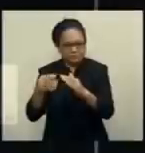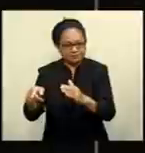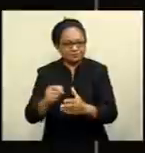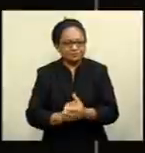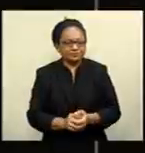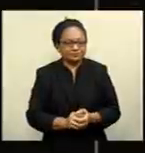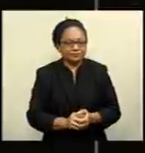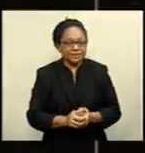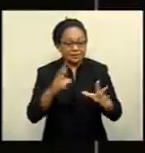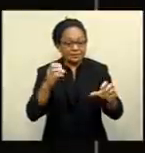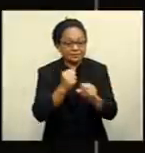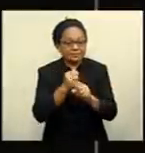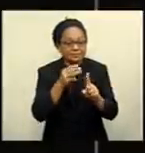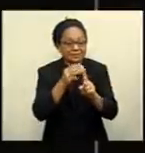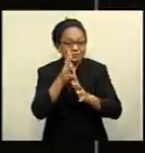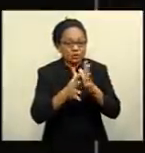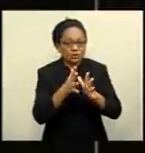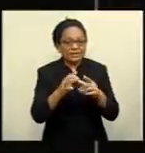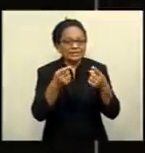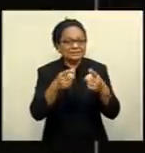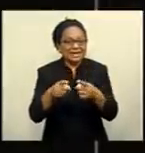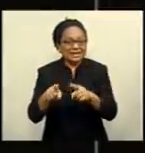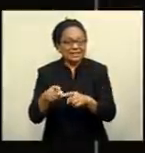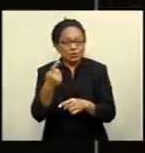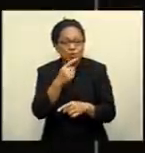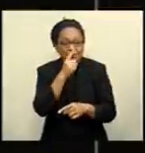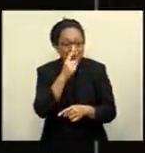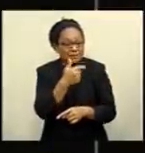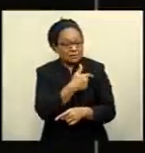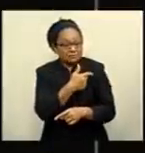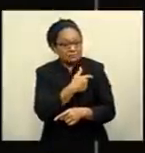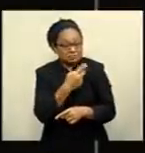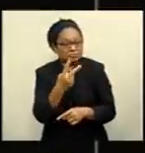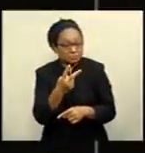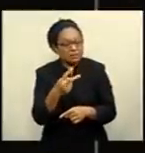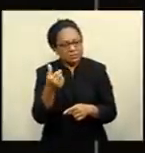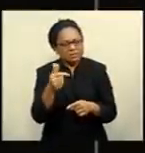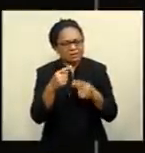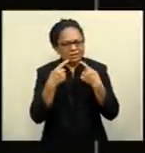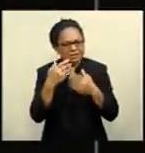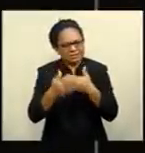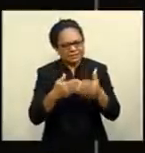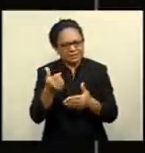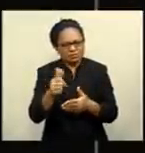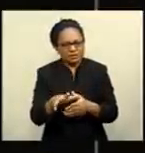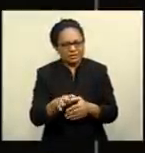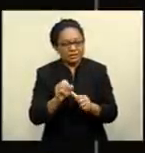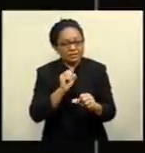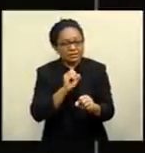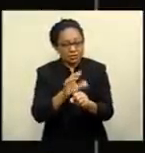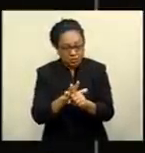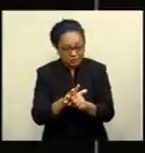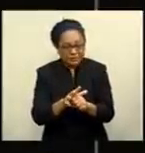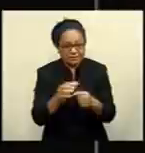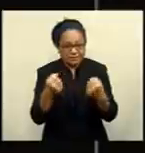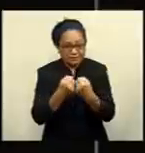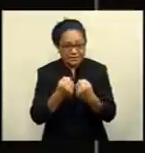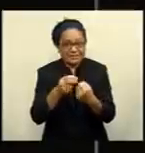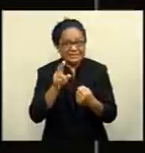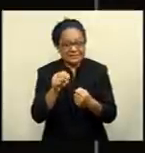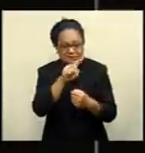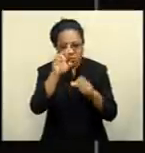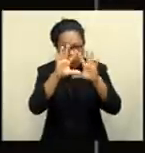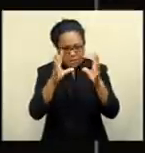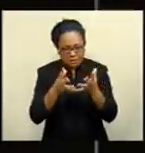Becapping our main stories, deaths of fully vaccinated people explained, COVID battle requires global effort and islanders